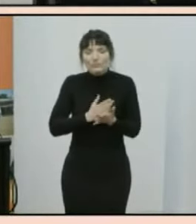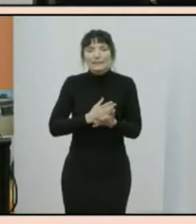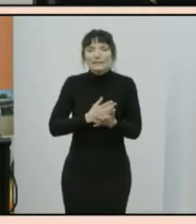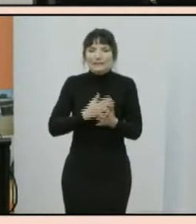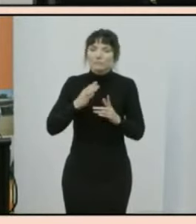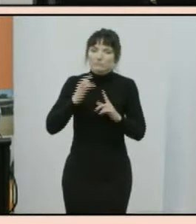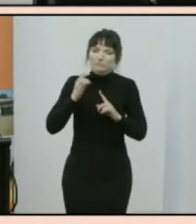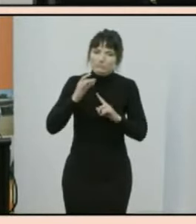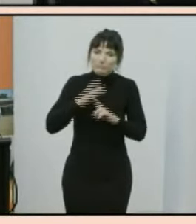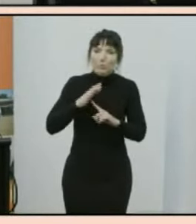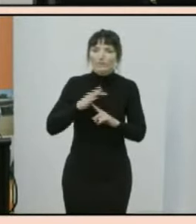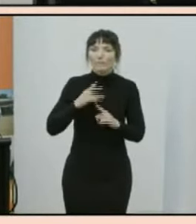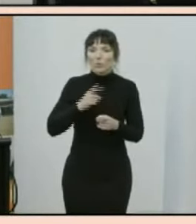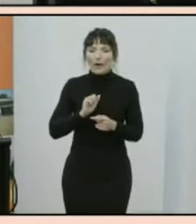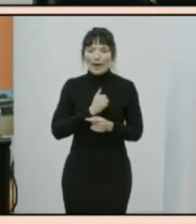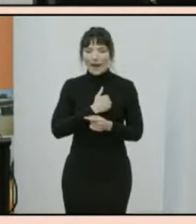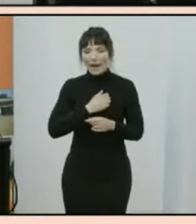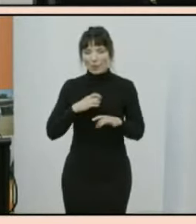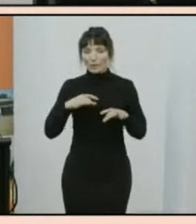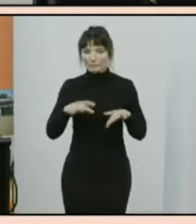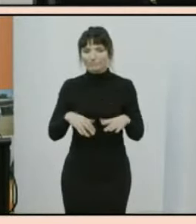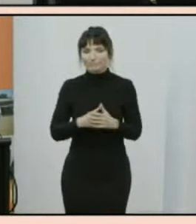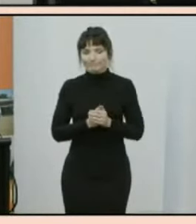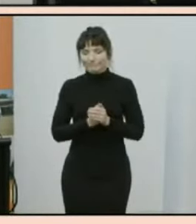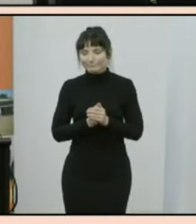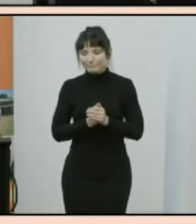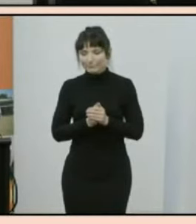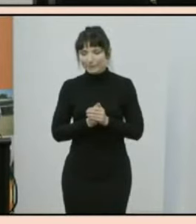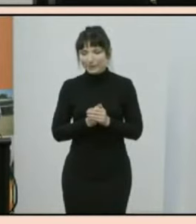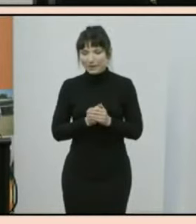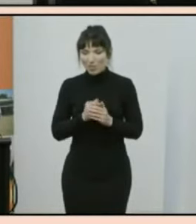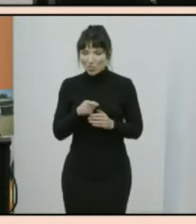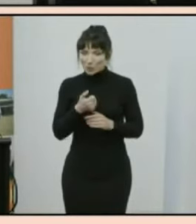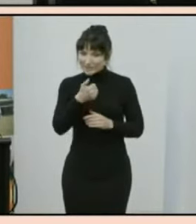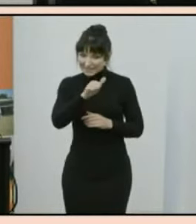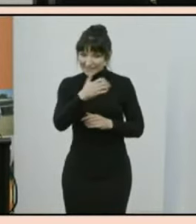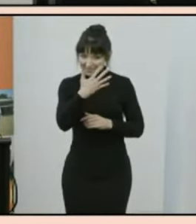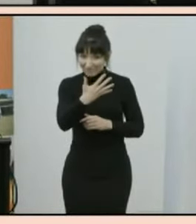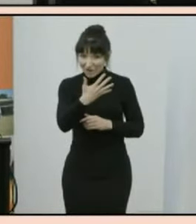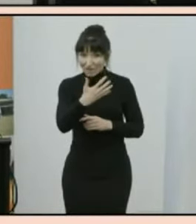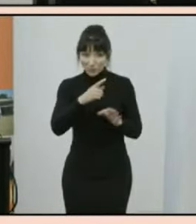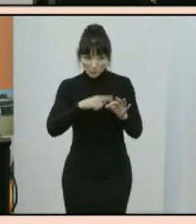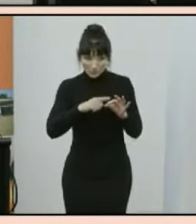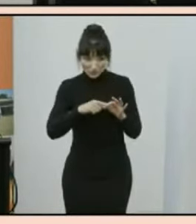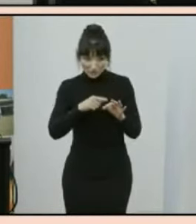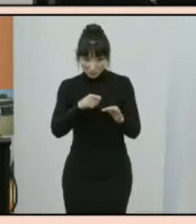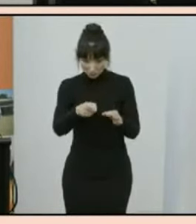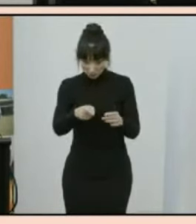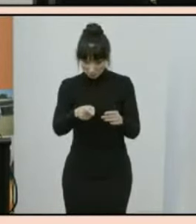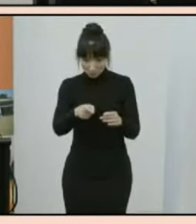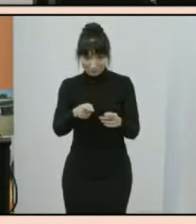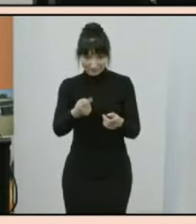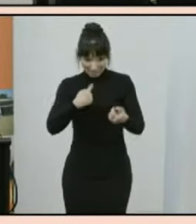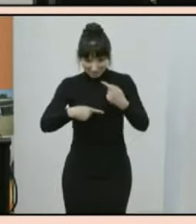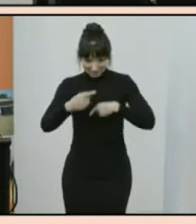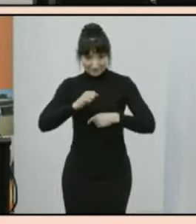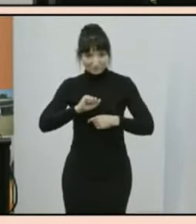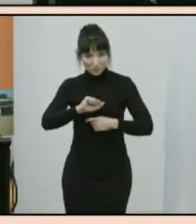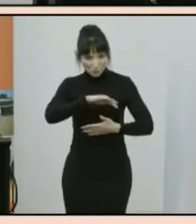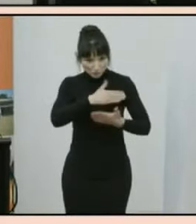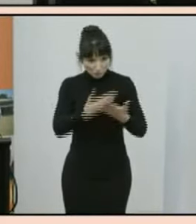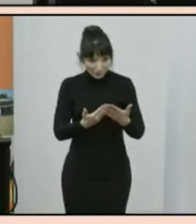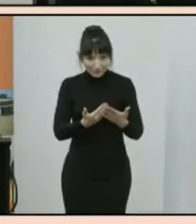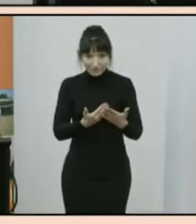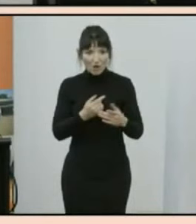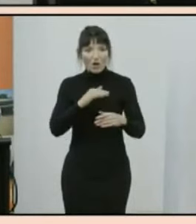by answering the 65 questions on the census form you told the story of your families your community and your